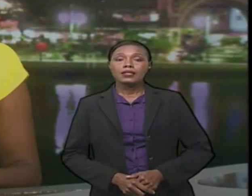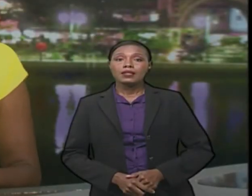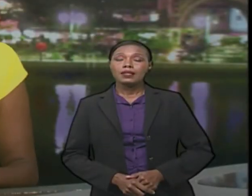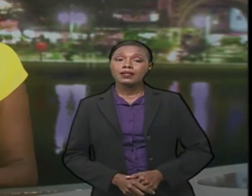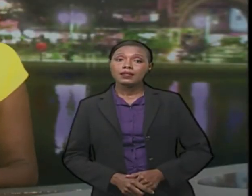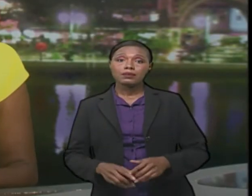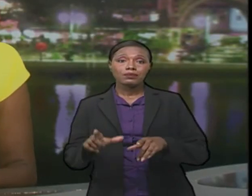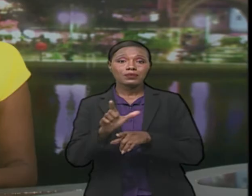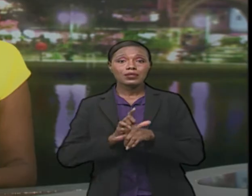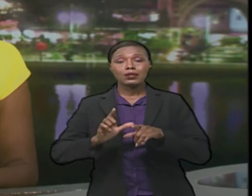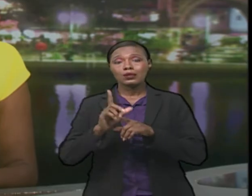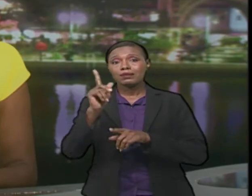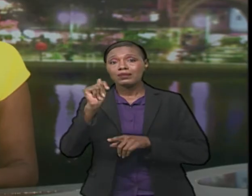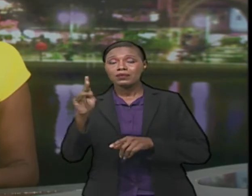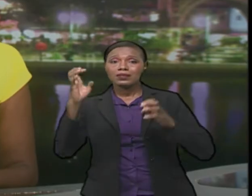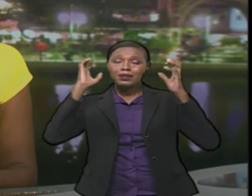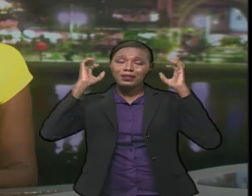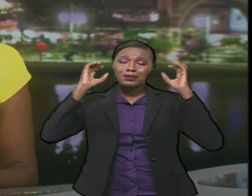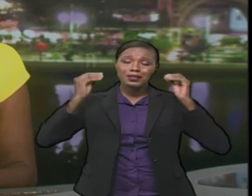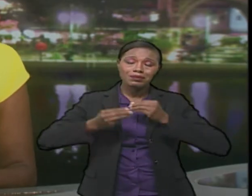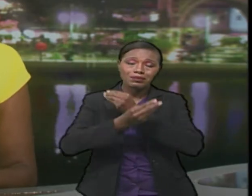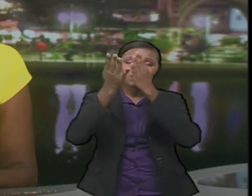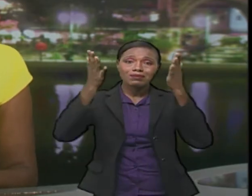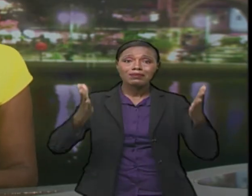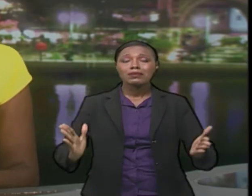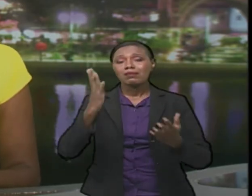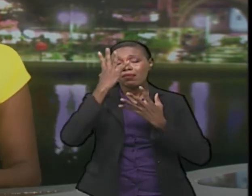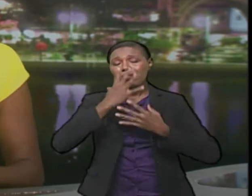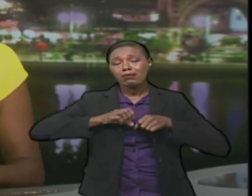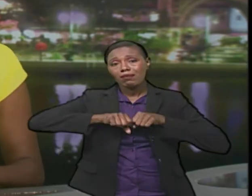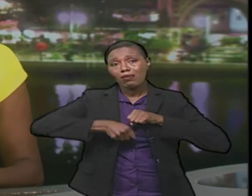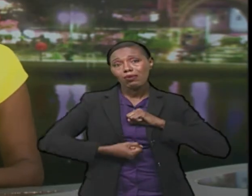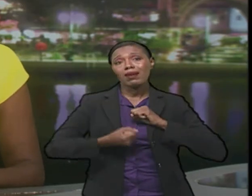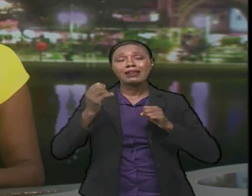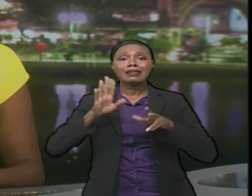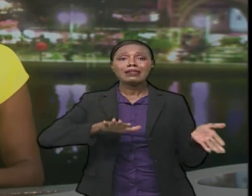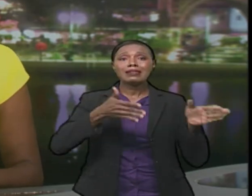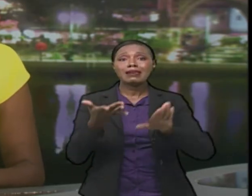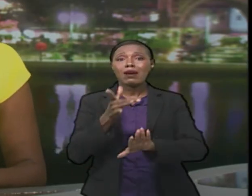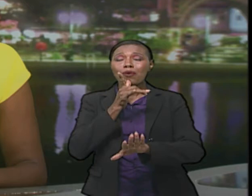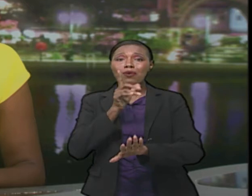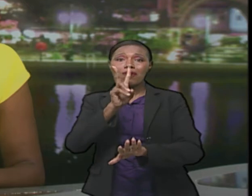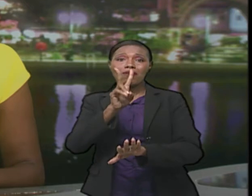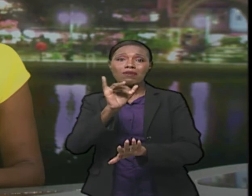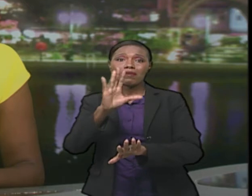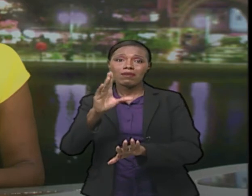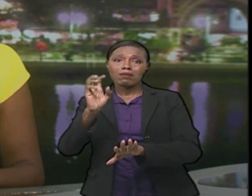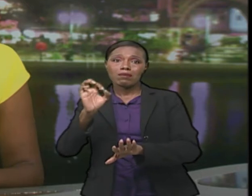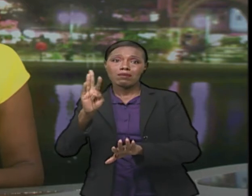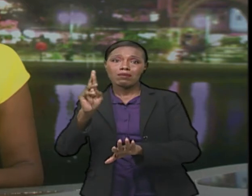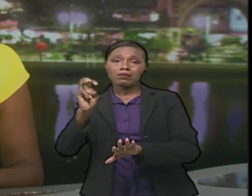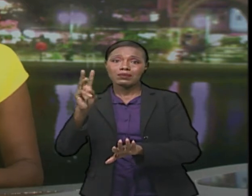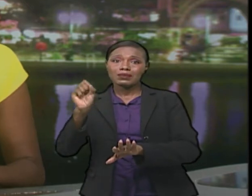And the local broadcast community is in mourning following the death of veteran broadcaster Vic Brewster. Mr. Brewster died